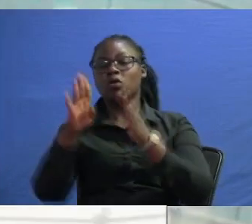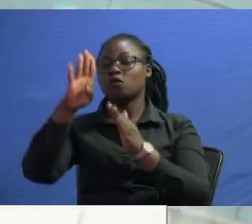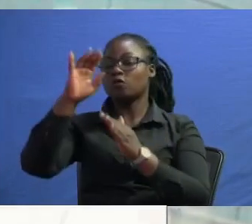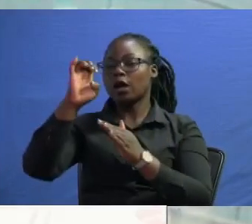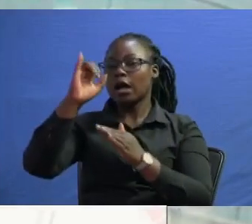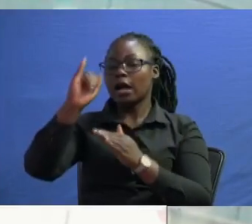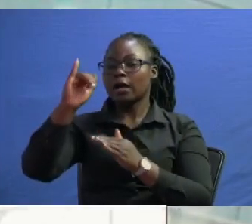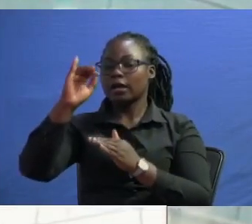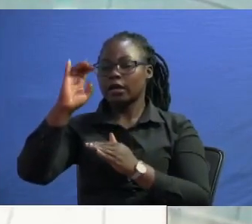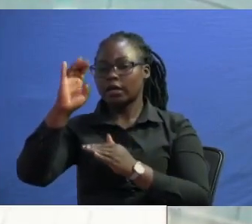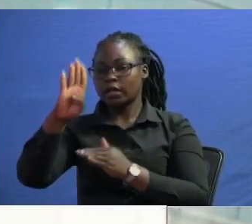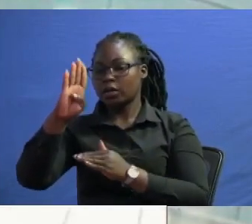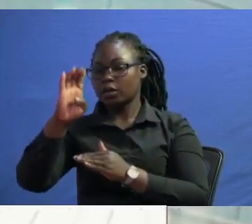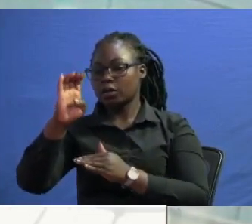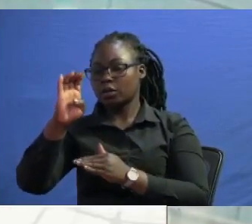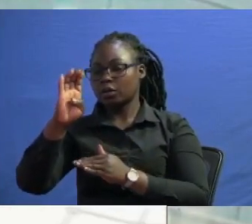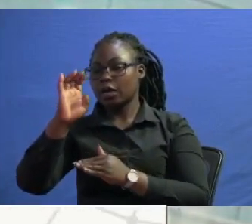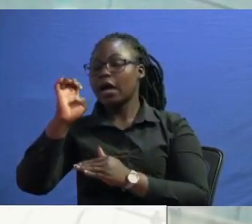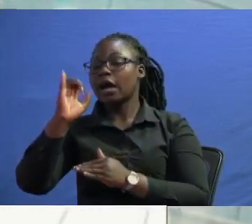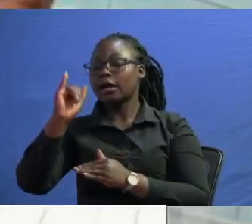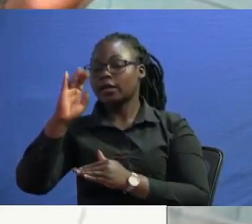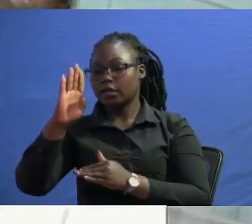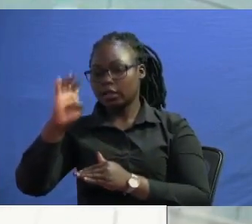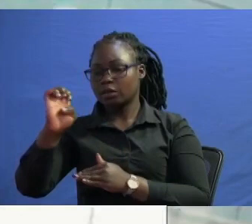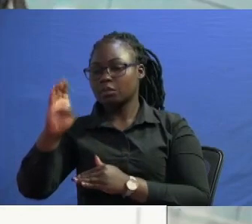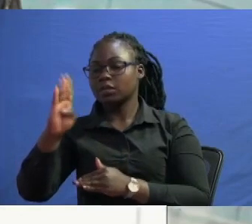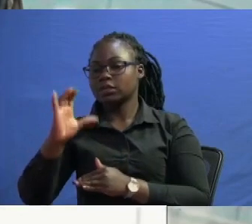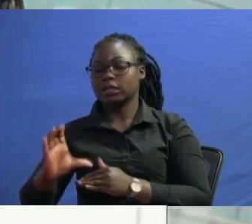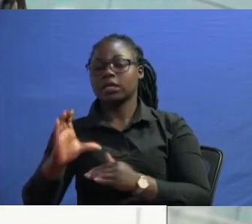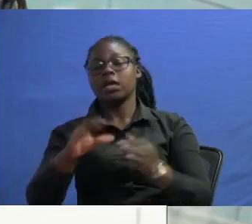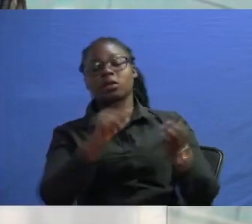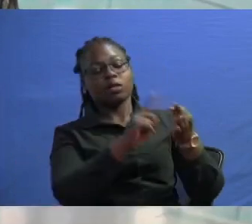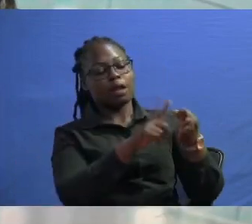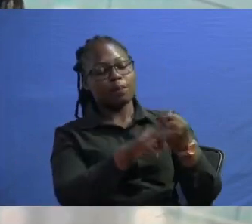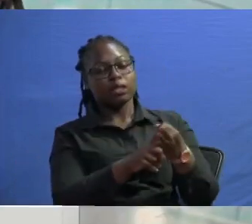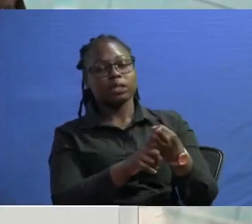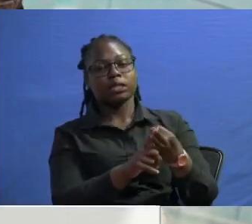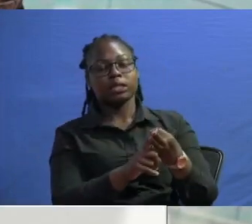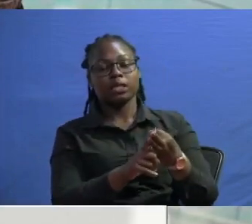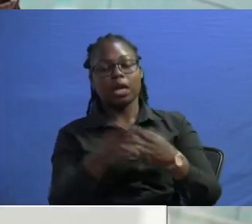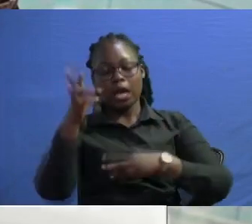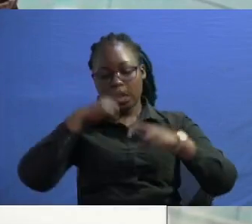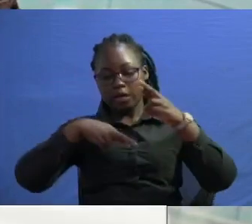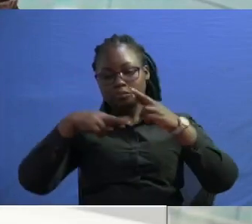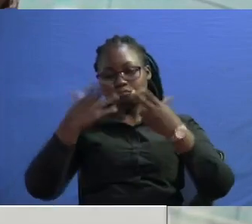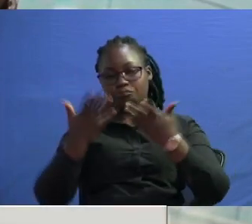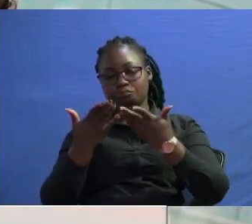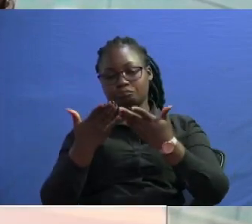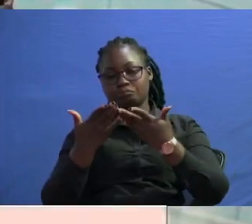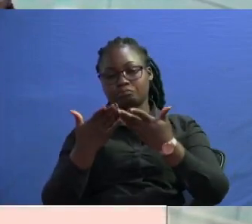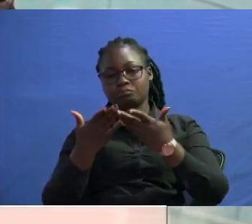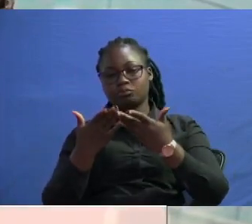two delineation of boundaries number three uh review i mean uh